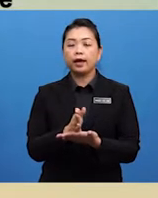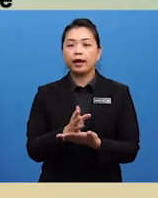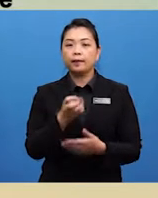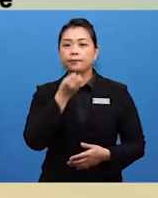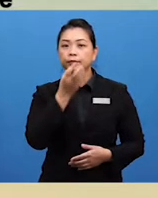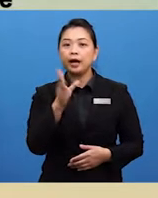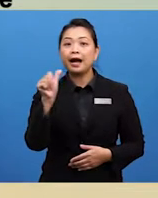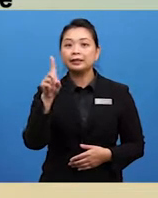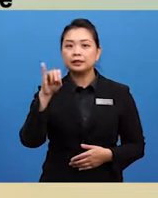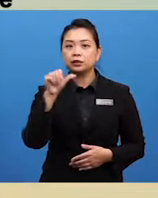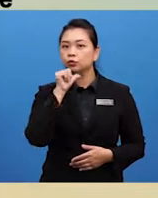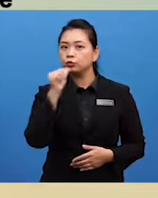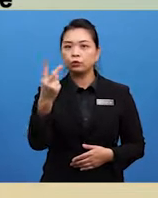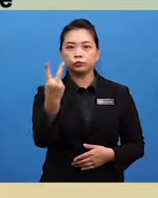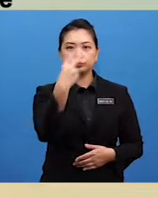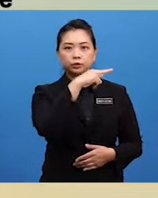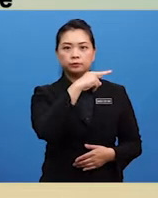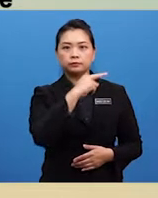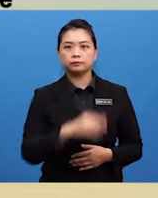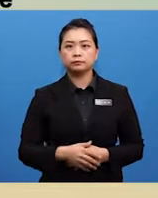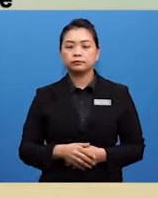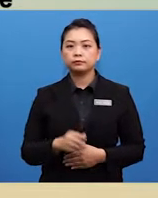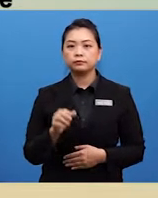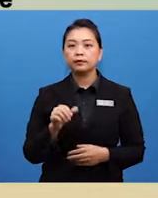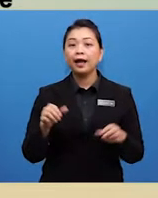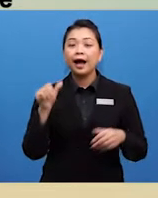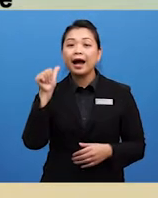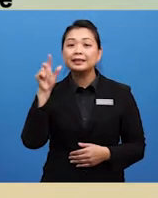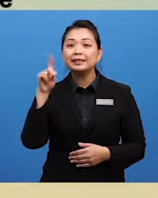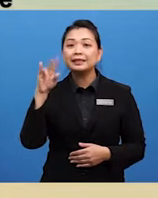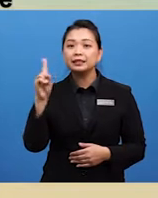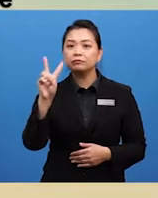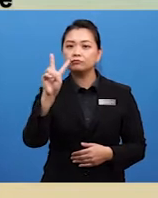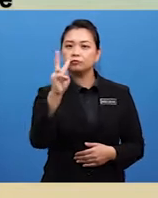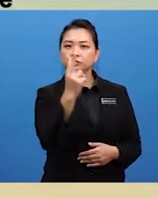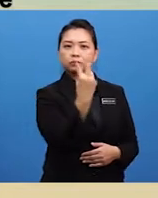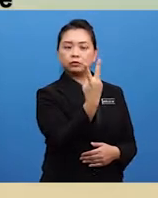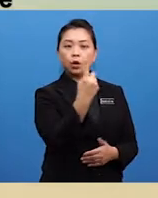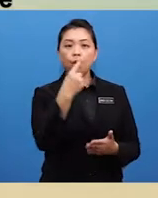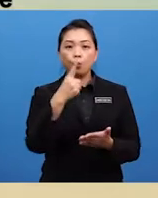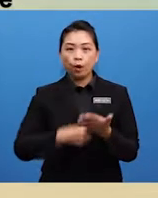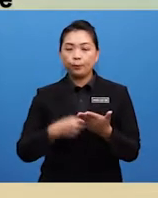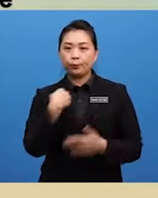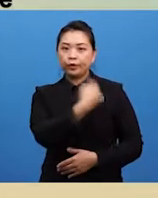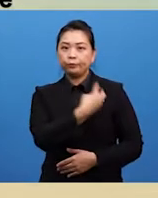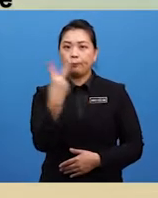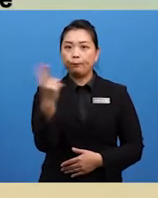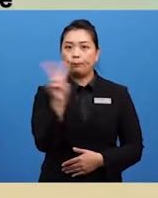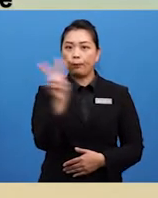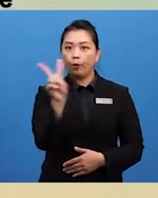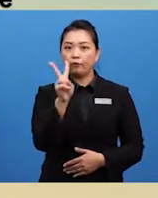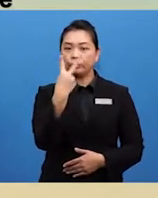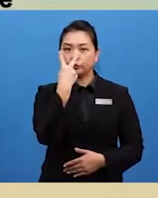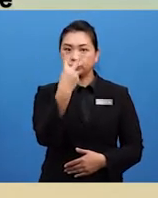not to turn around. Akit did though. What we both saw nearly